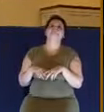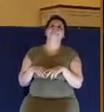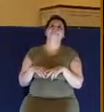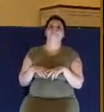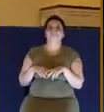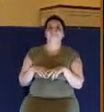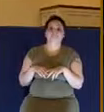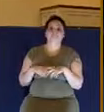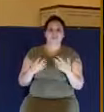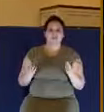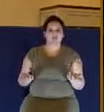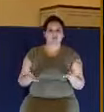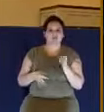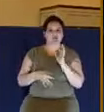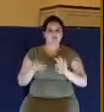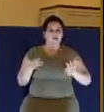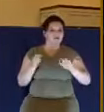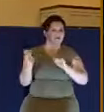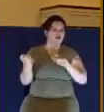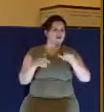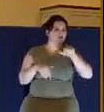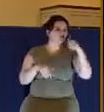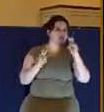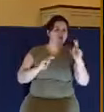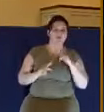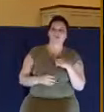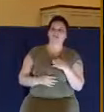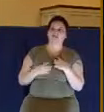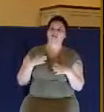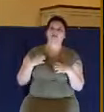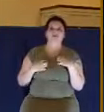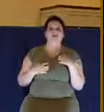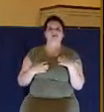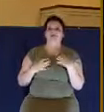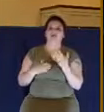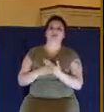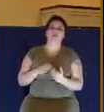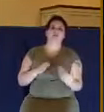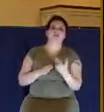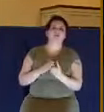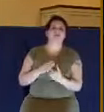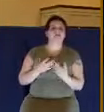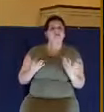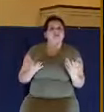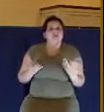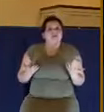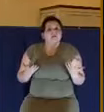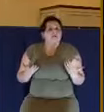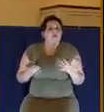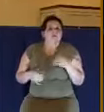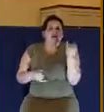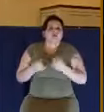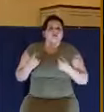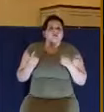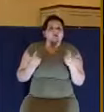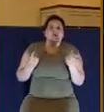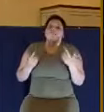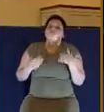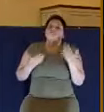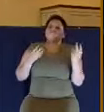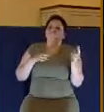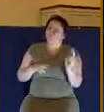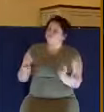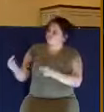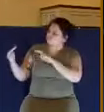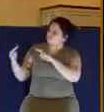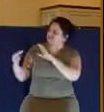It was easy to see that everyone else in the subway was very irritated. So finally, with what I thought was an unusual patience and restraint, I turned